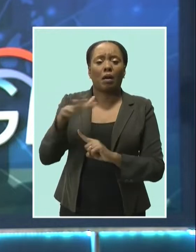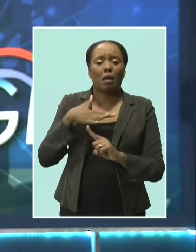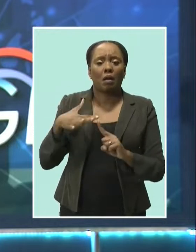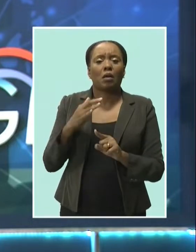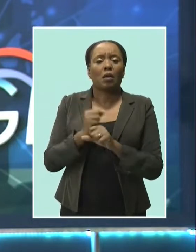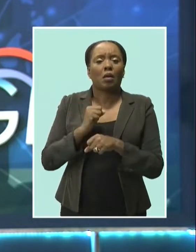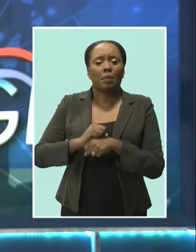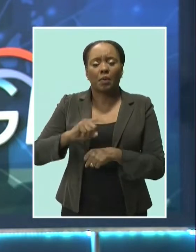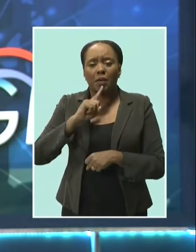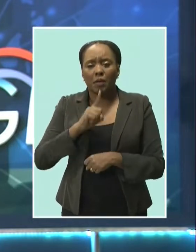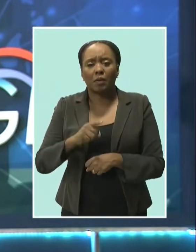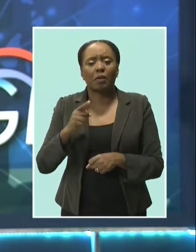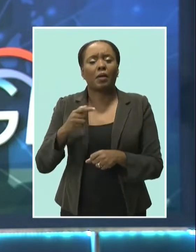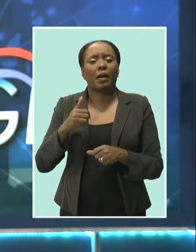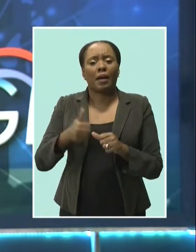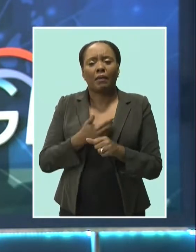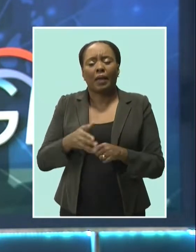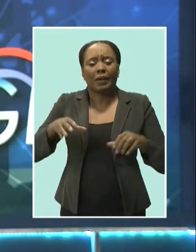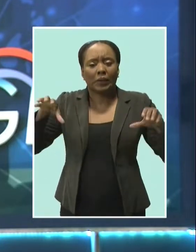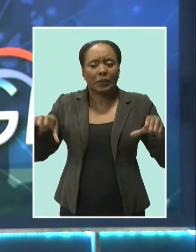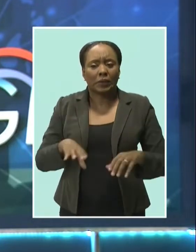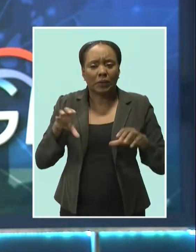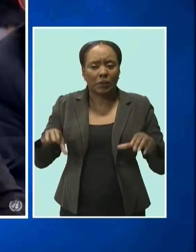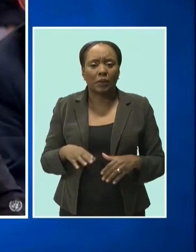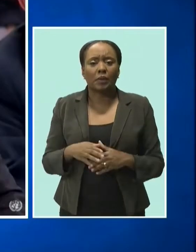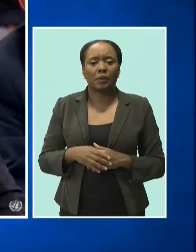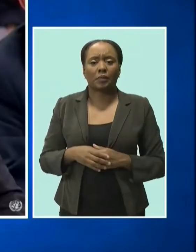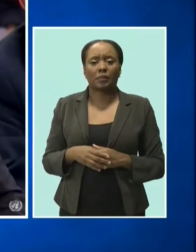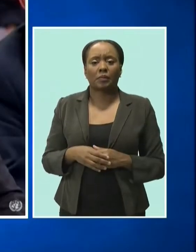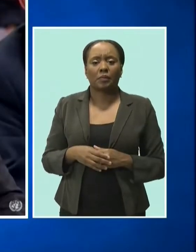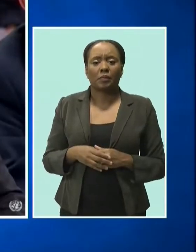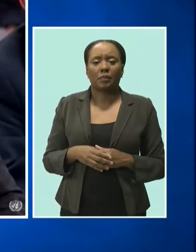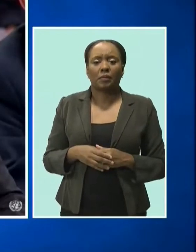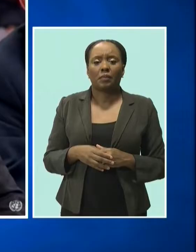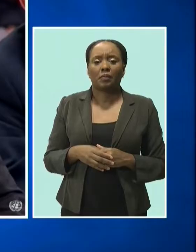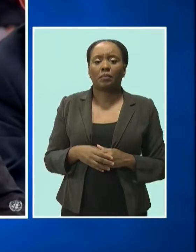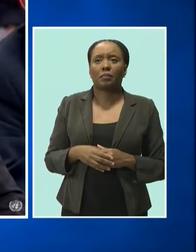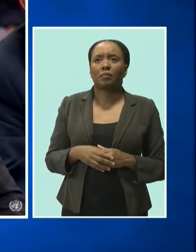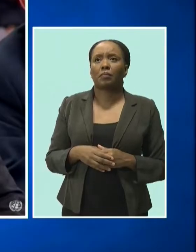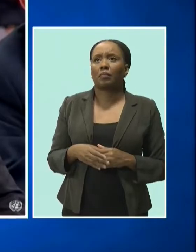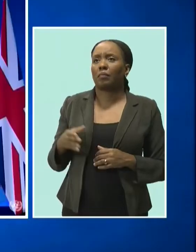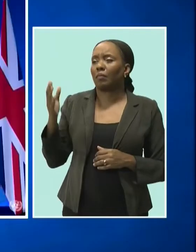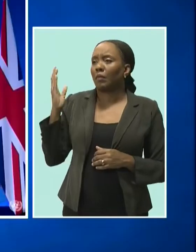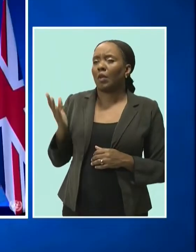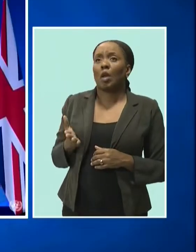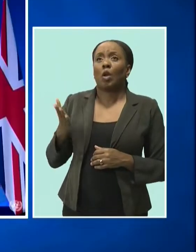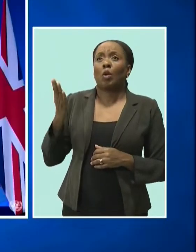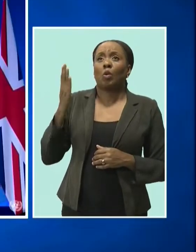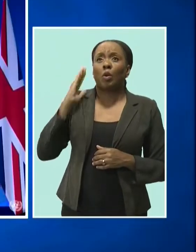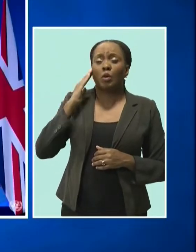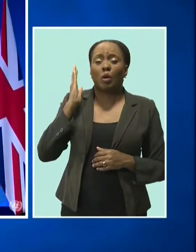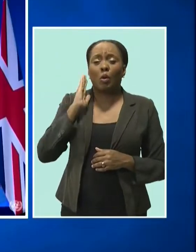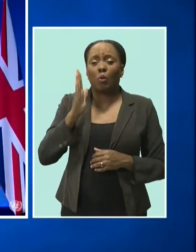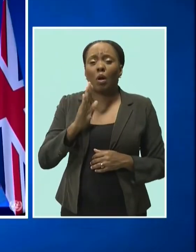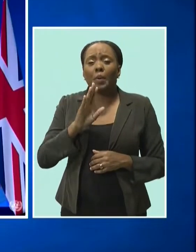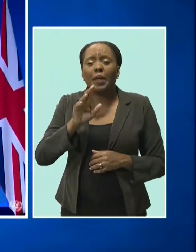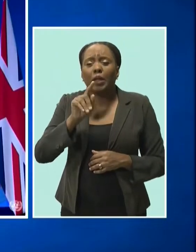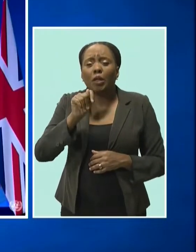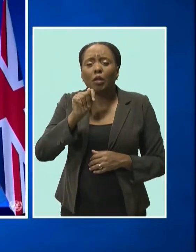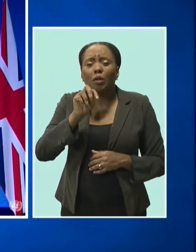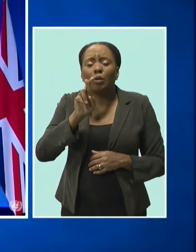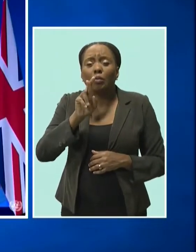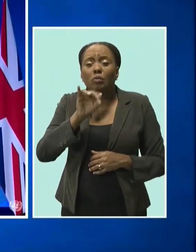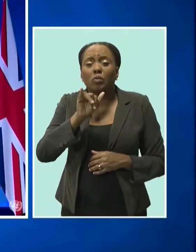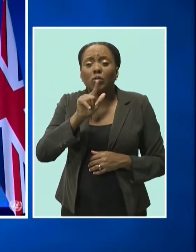industry to take the action required. We know this will take trillions, not billions, of dollars. We